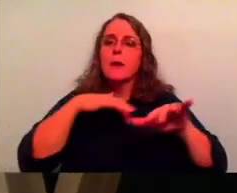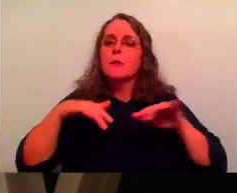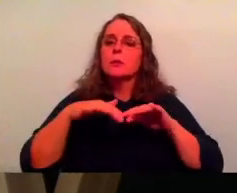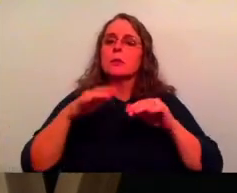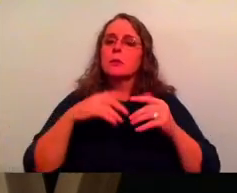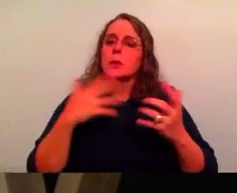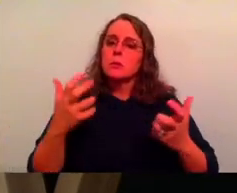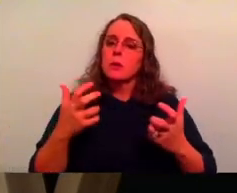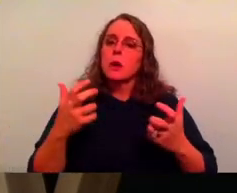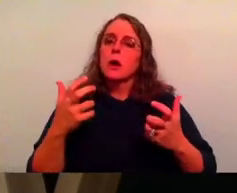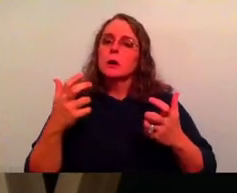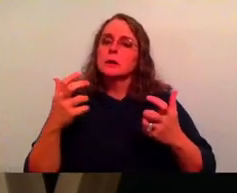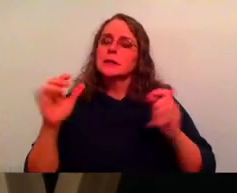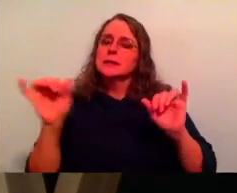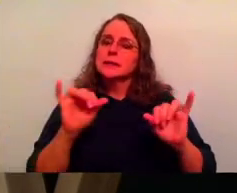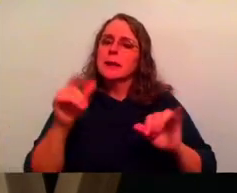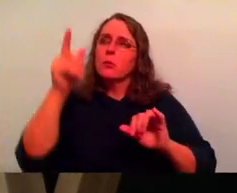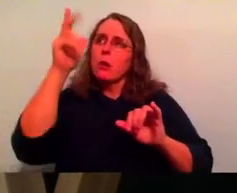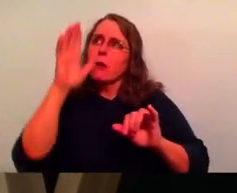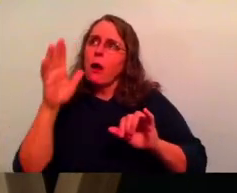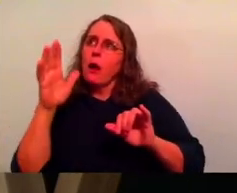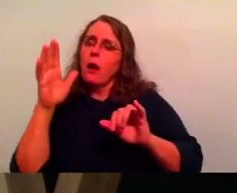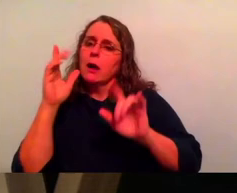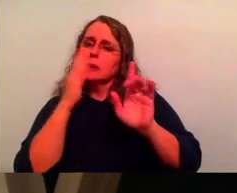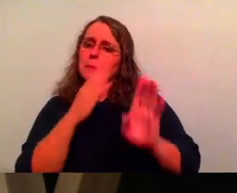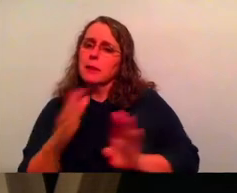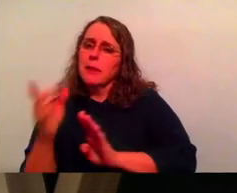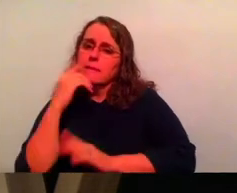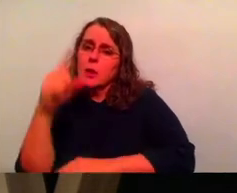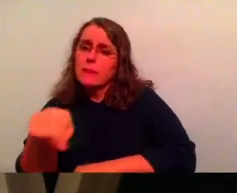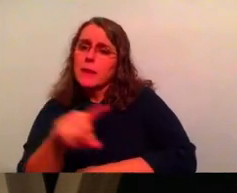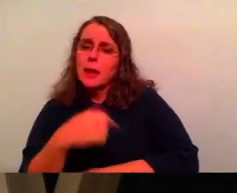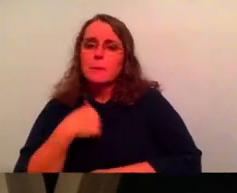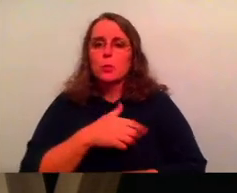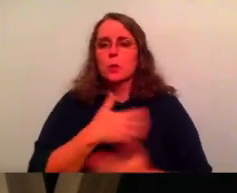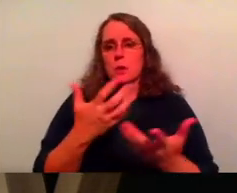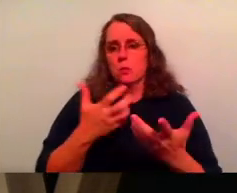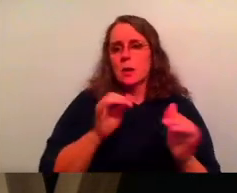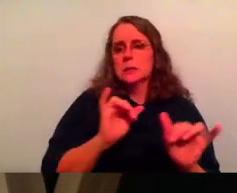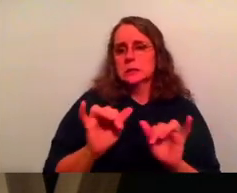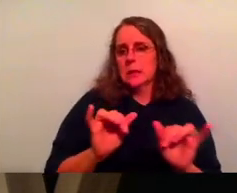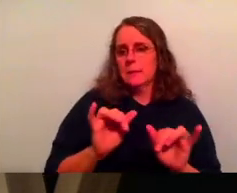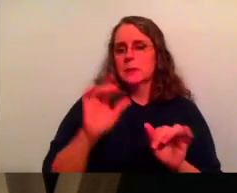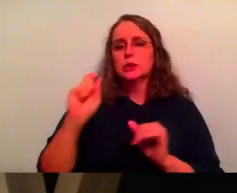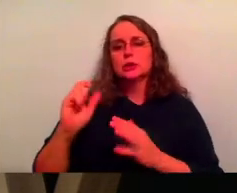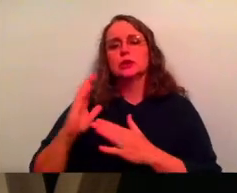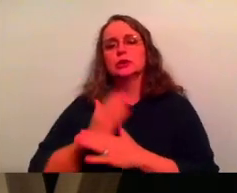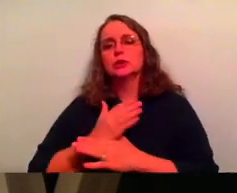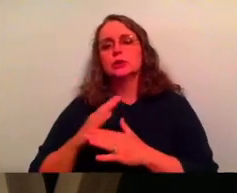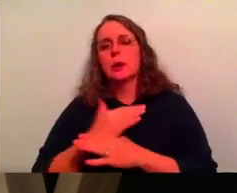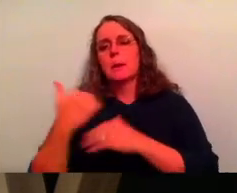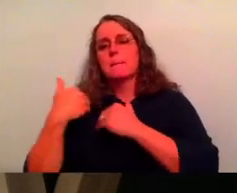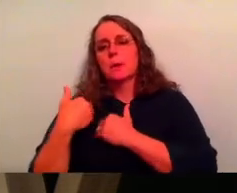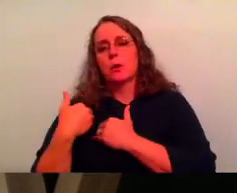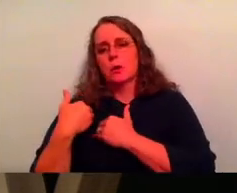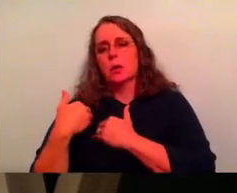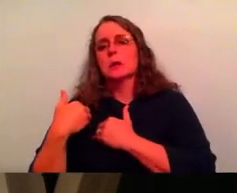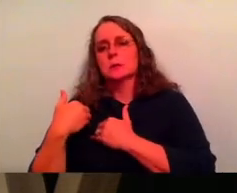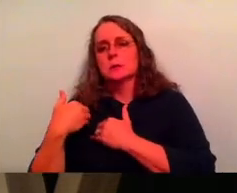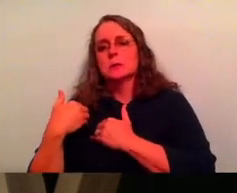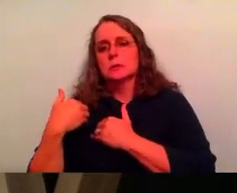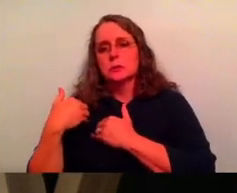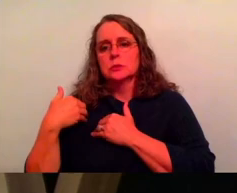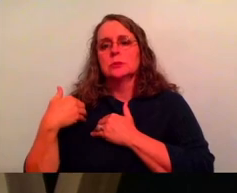for them and we should be encouraging one another in that, uh, and sharing our burdens with them so that